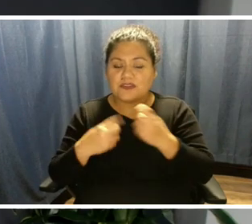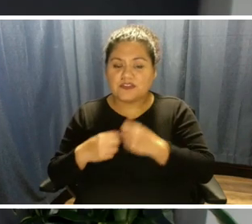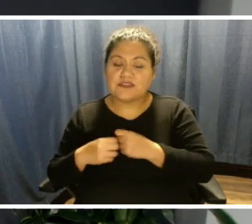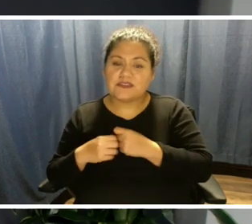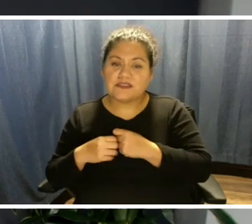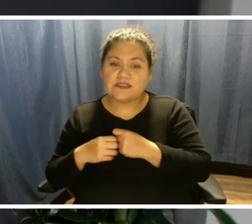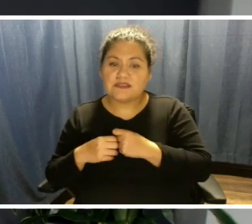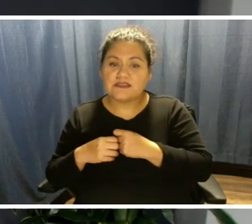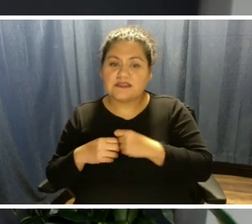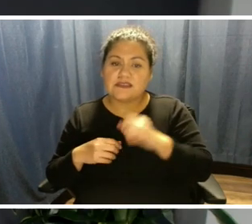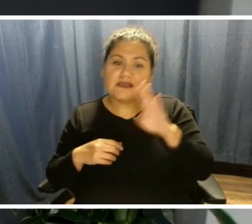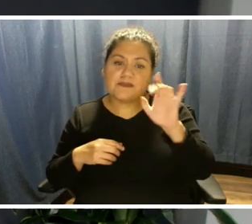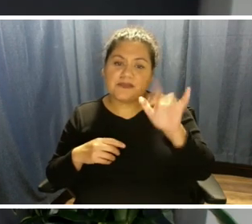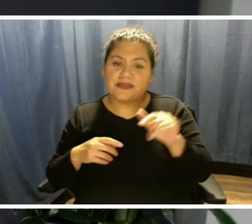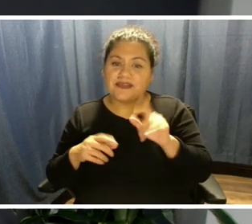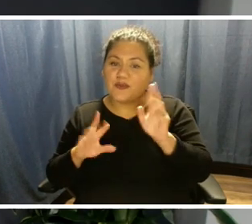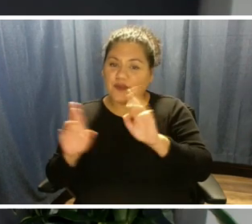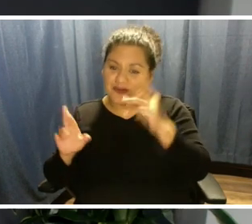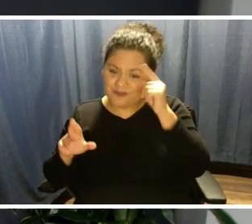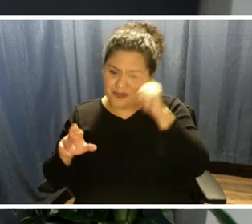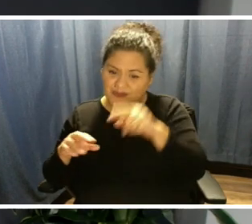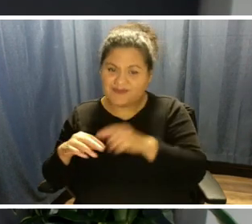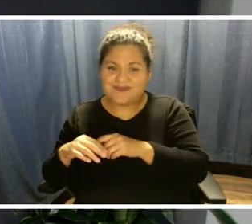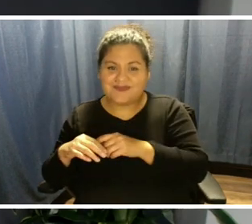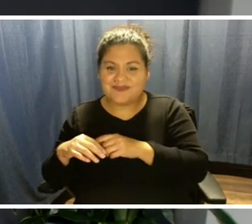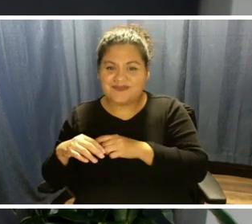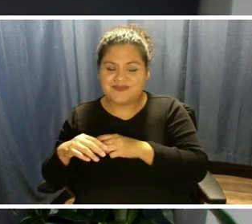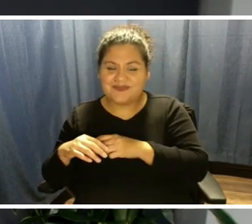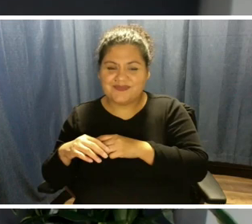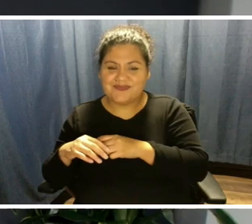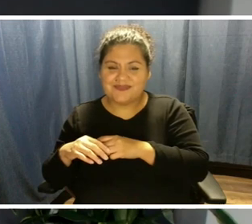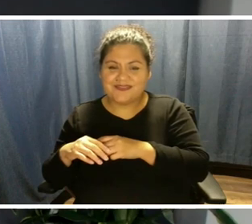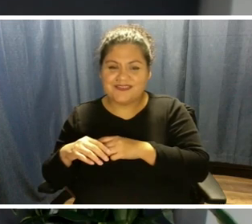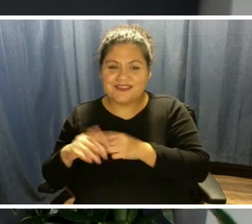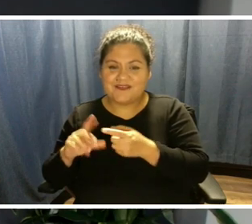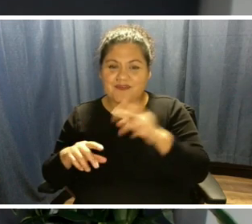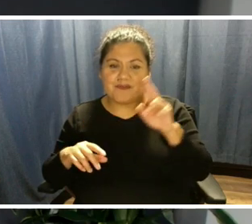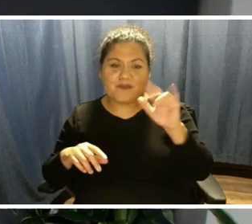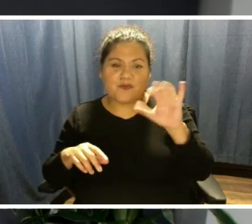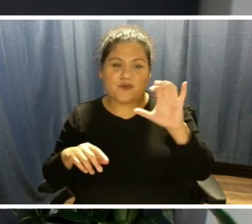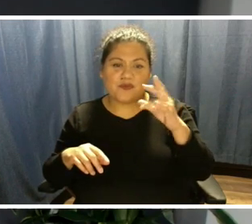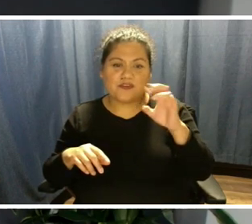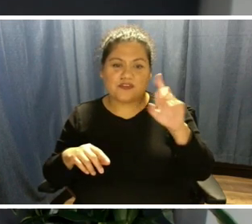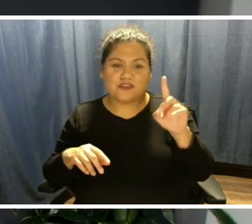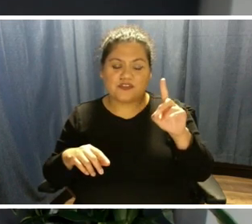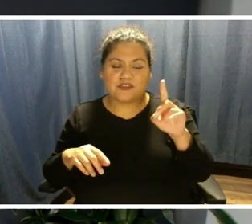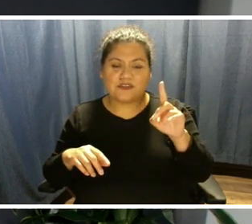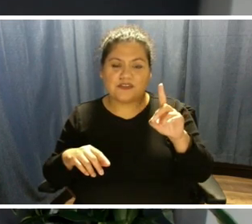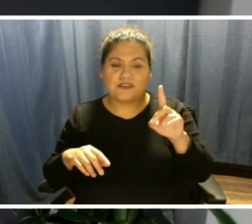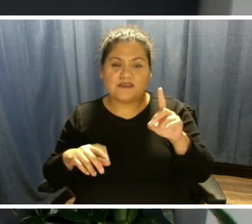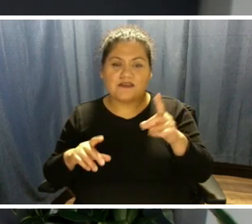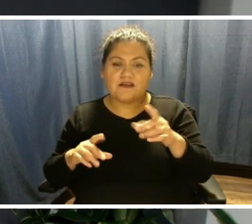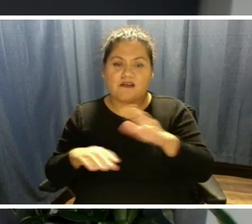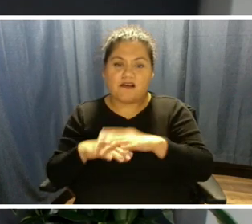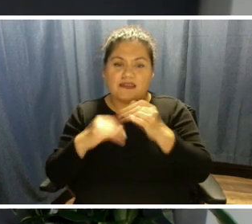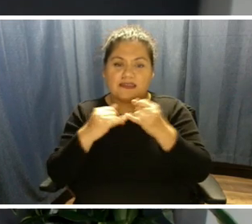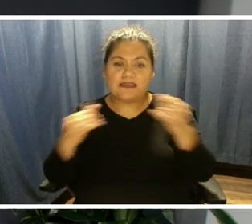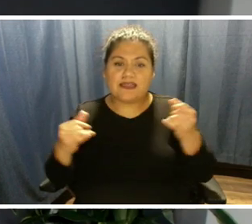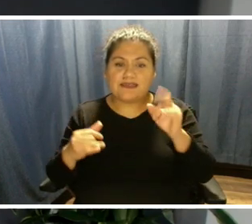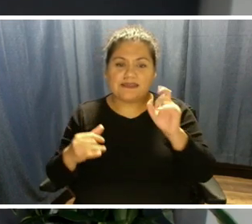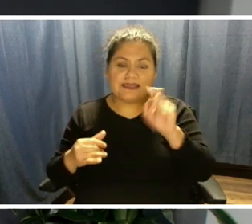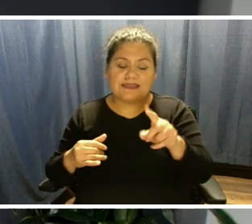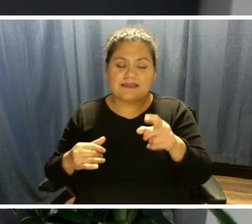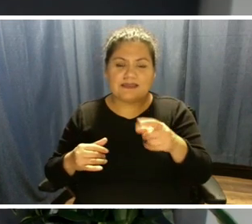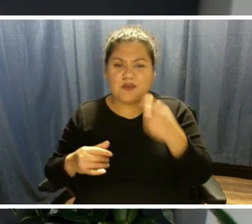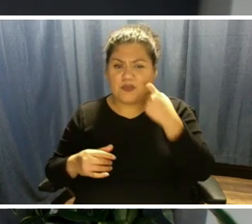Benny, get ready because this is another one coming to you. It came from a Richard and it was online. And Richard asked recently the